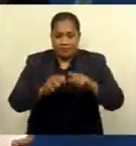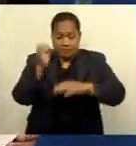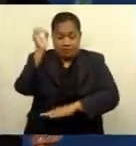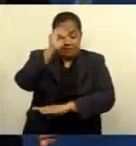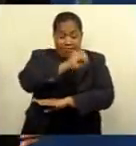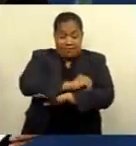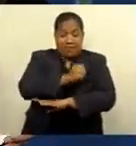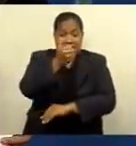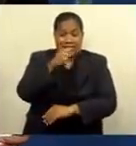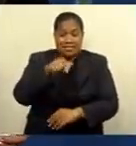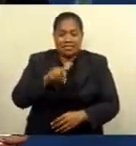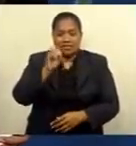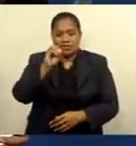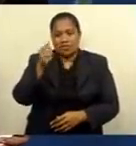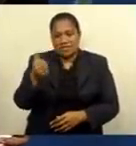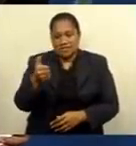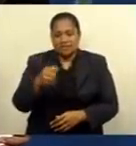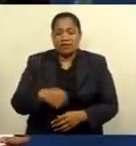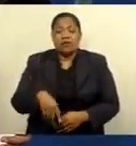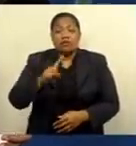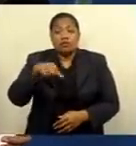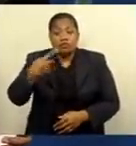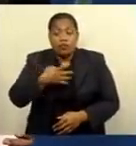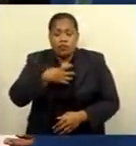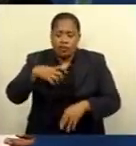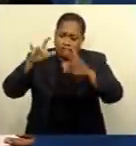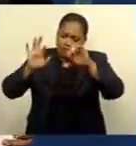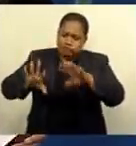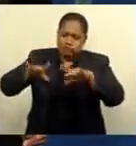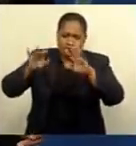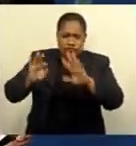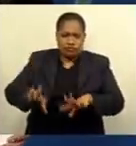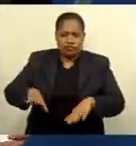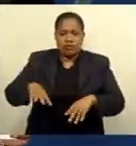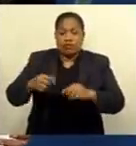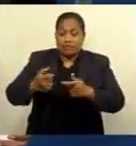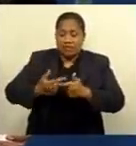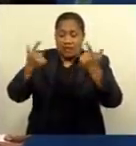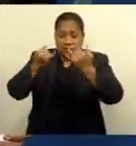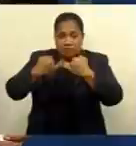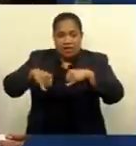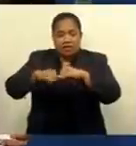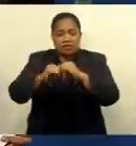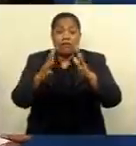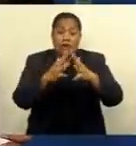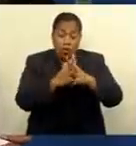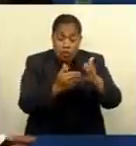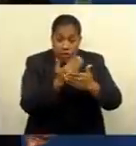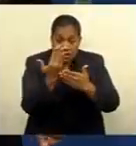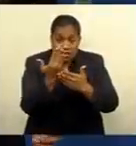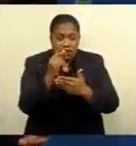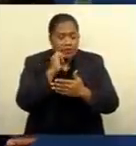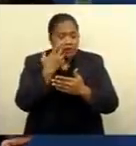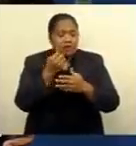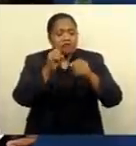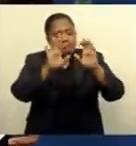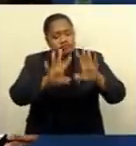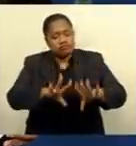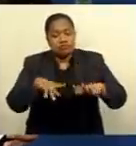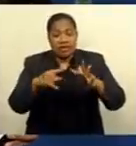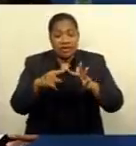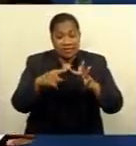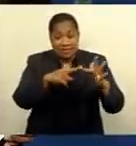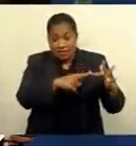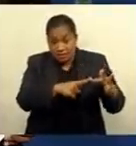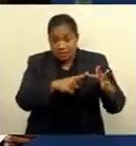tomorrow, more rain can be expected for parts of the larger islands. The outlook for Wednesday, brief showers over the eastern parts and